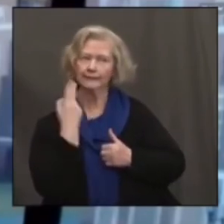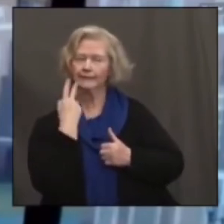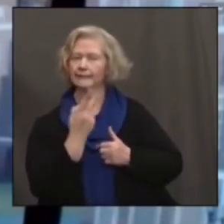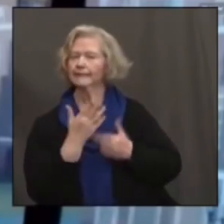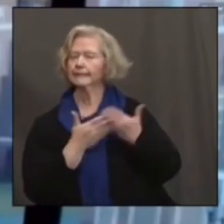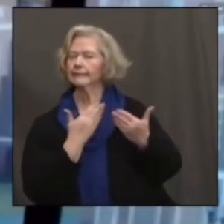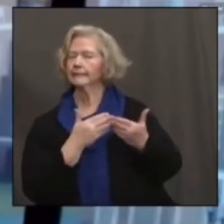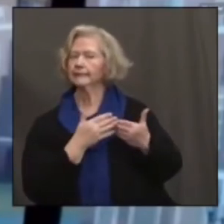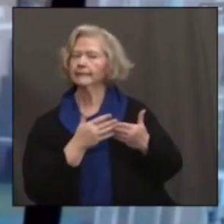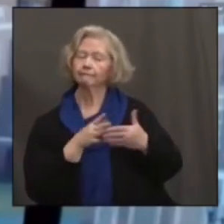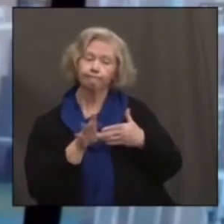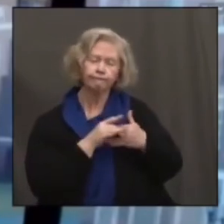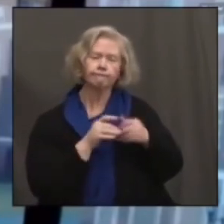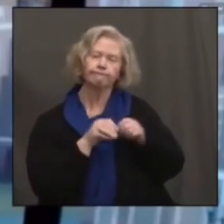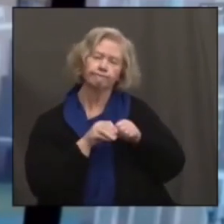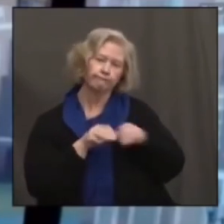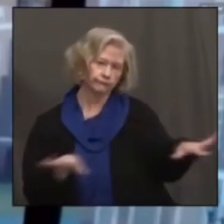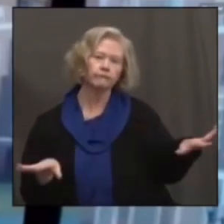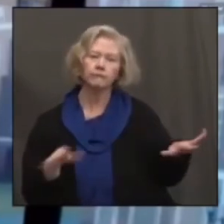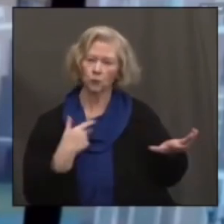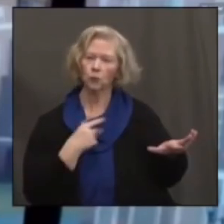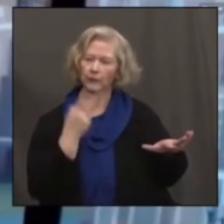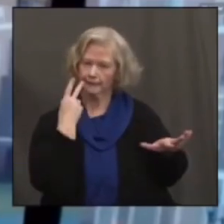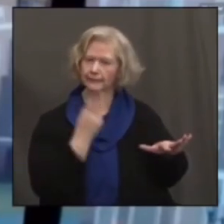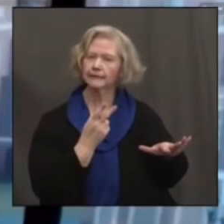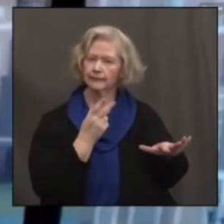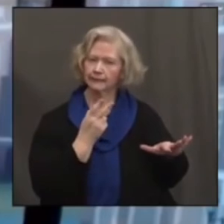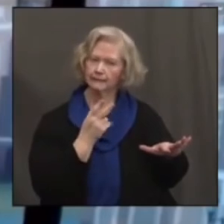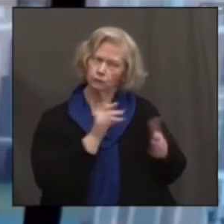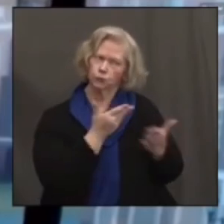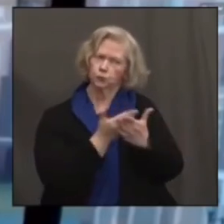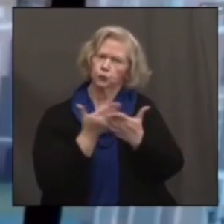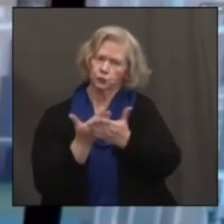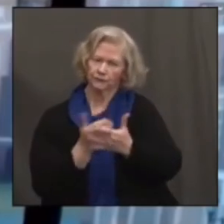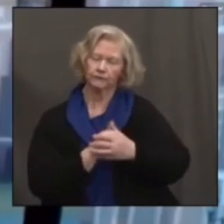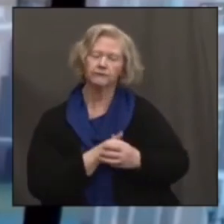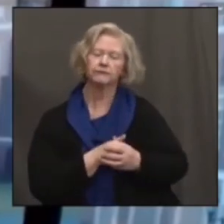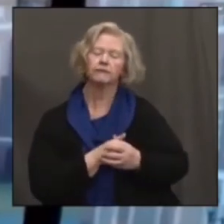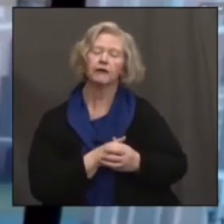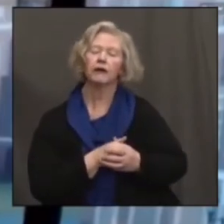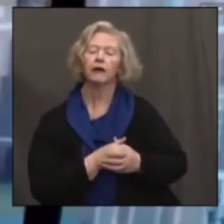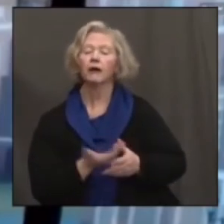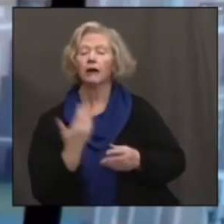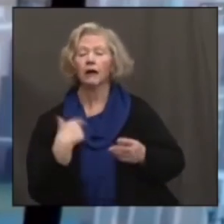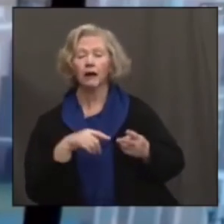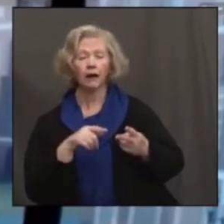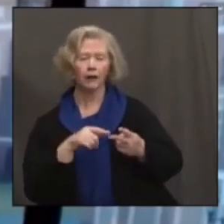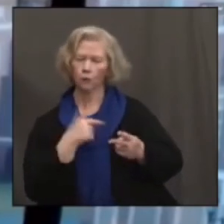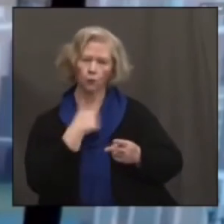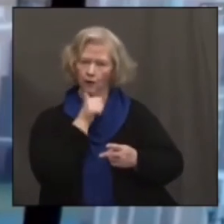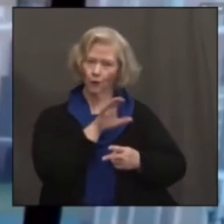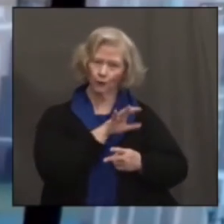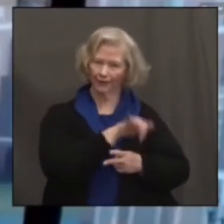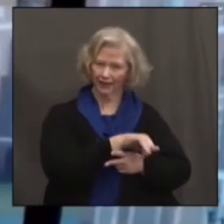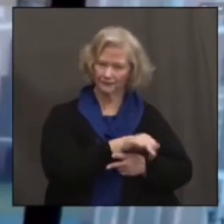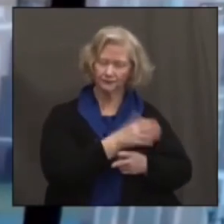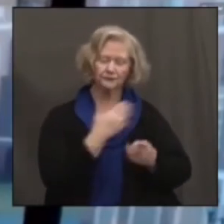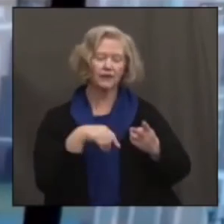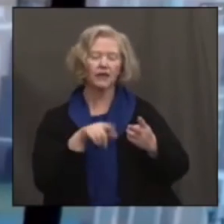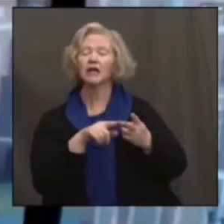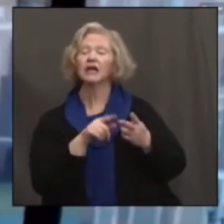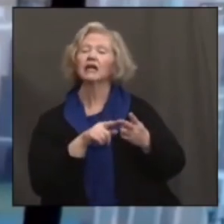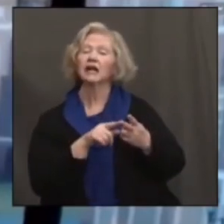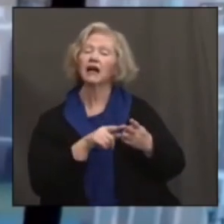transmission in the past. I think the second thing is, is that the state has always been, and